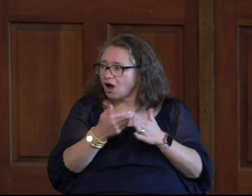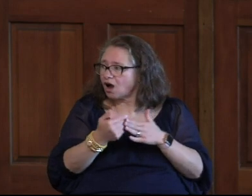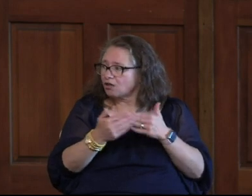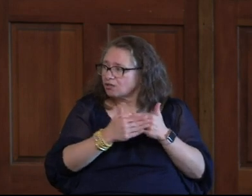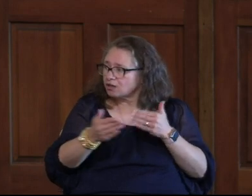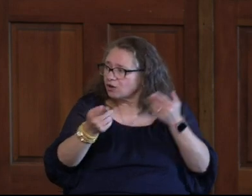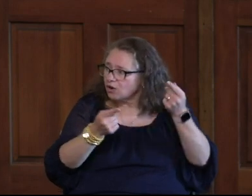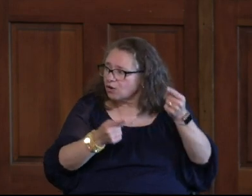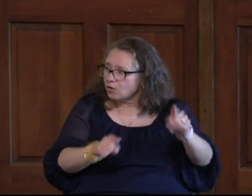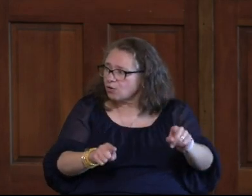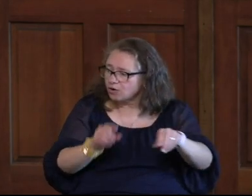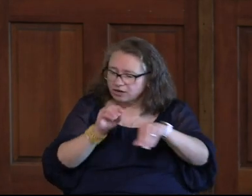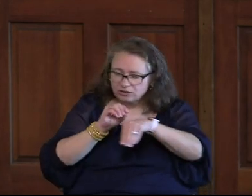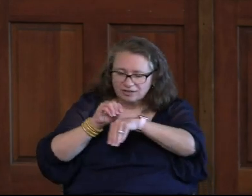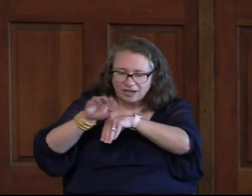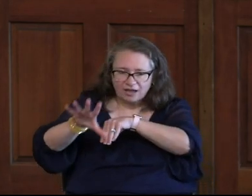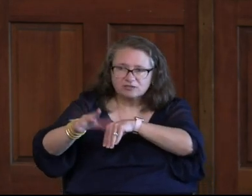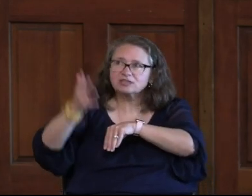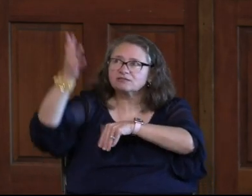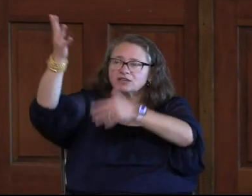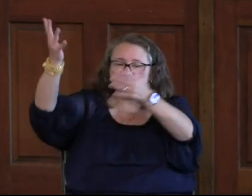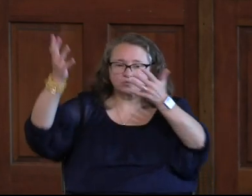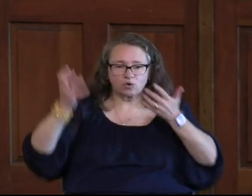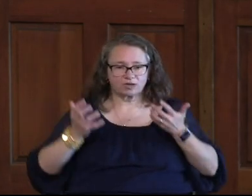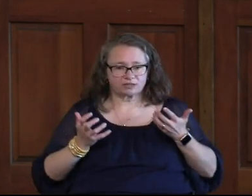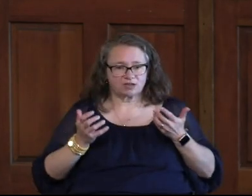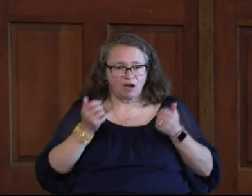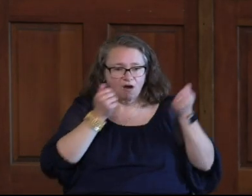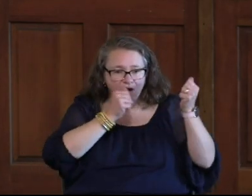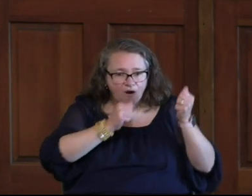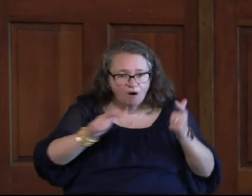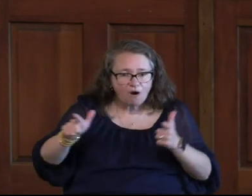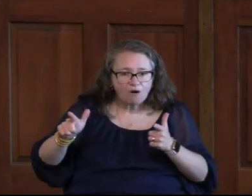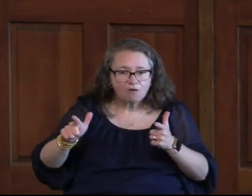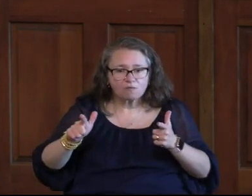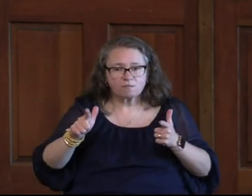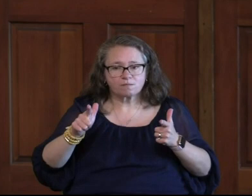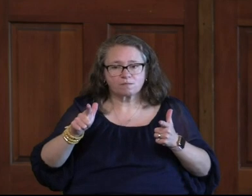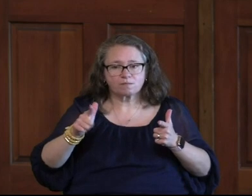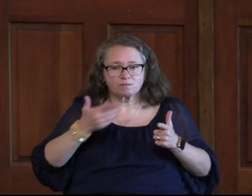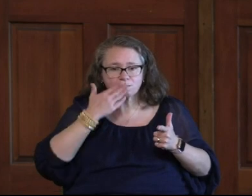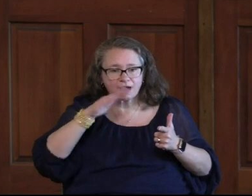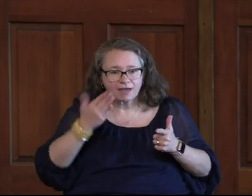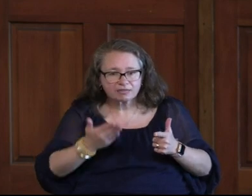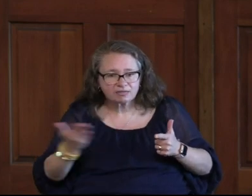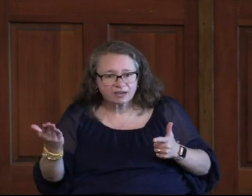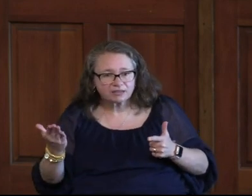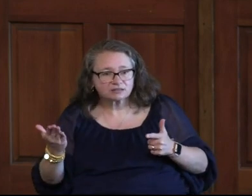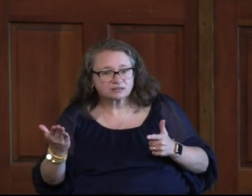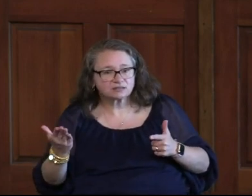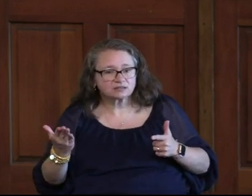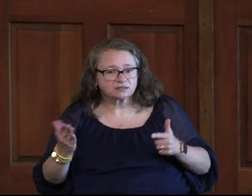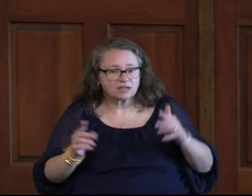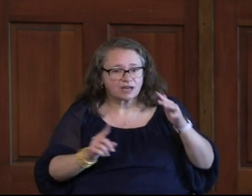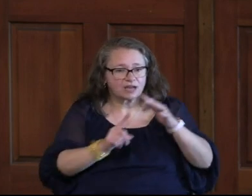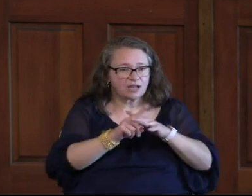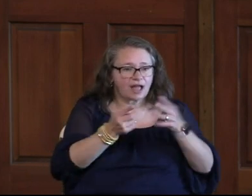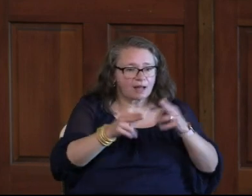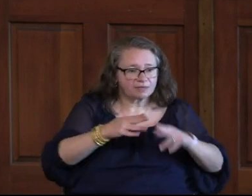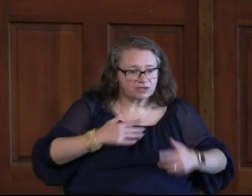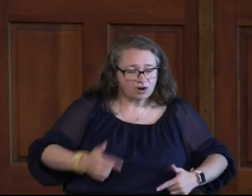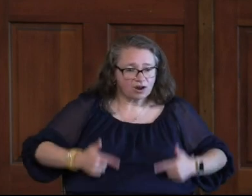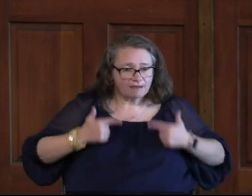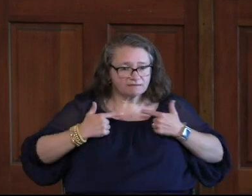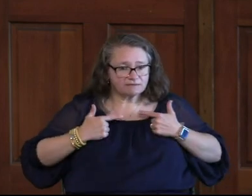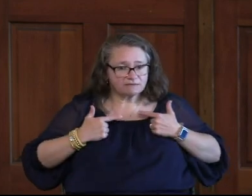According To The Council Of His Will Like Like All Things That Means Even Like The Bad Stuff That Happens To Our